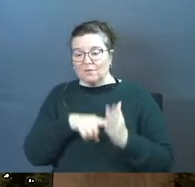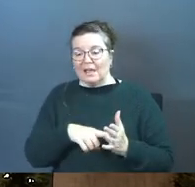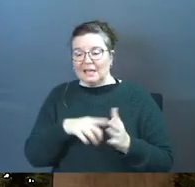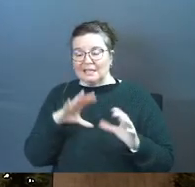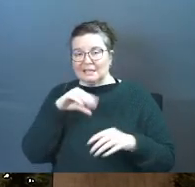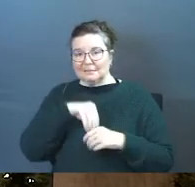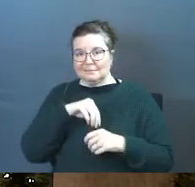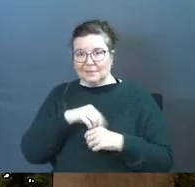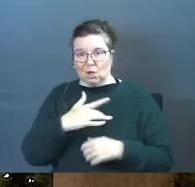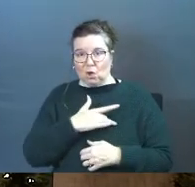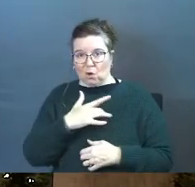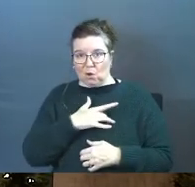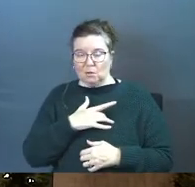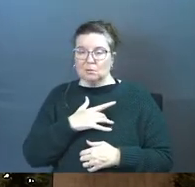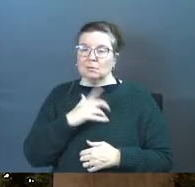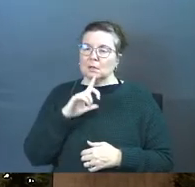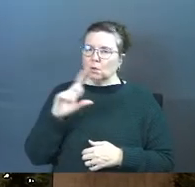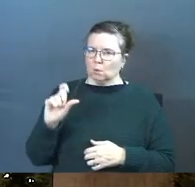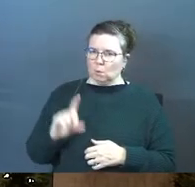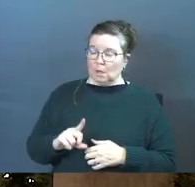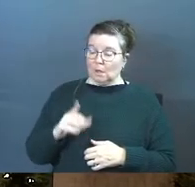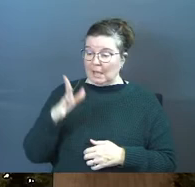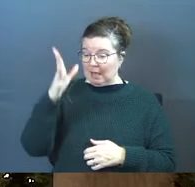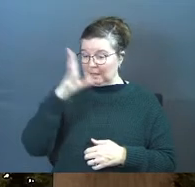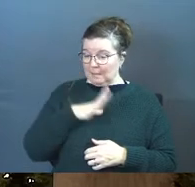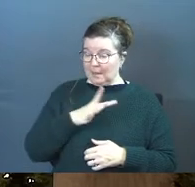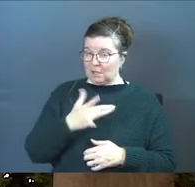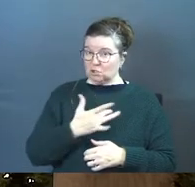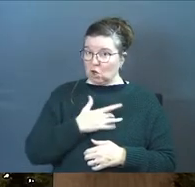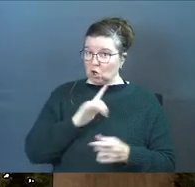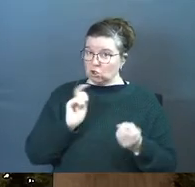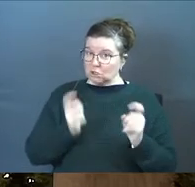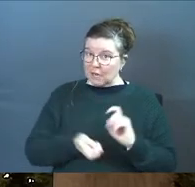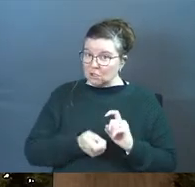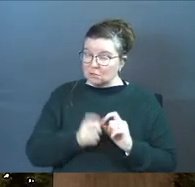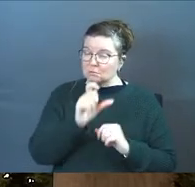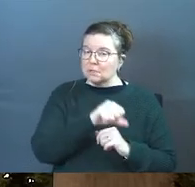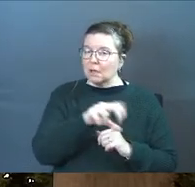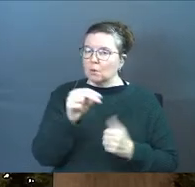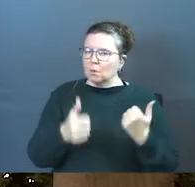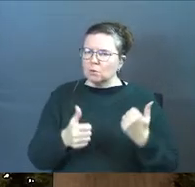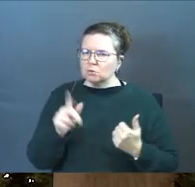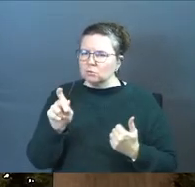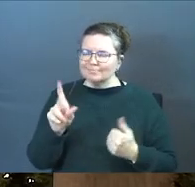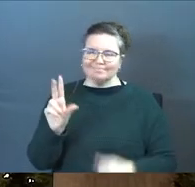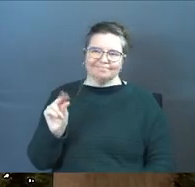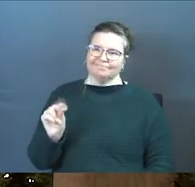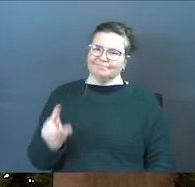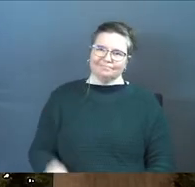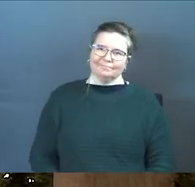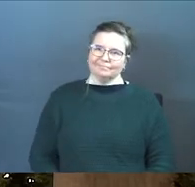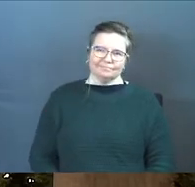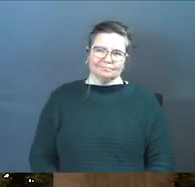the condition of the man's heart. Here's the question. Has the man's heart changed? No.